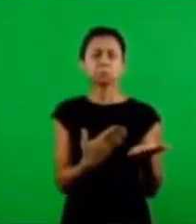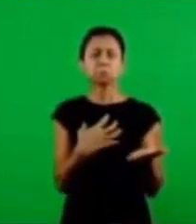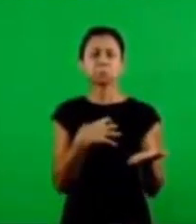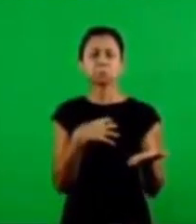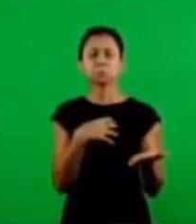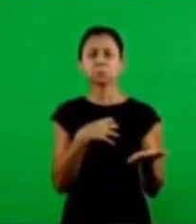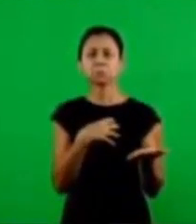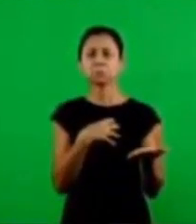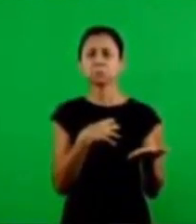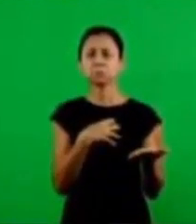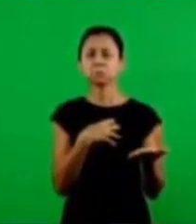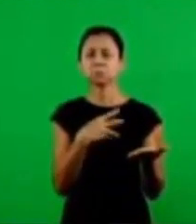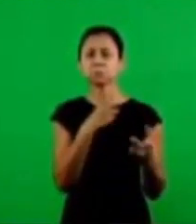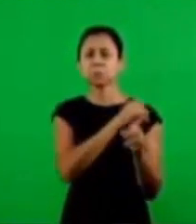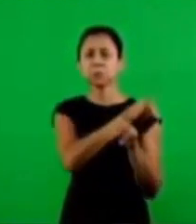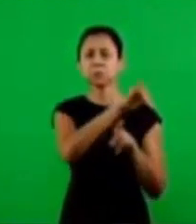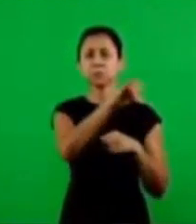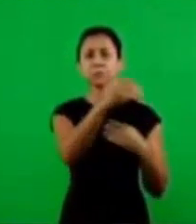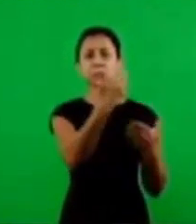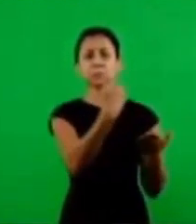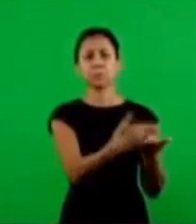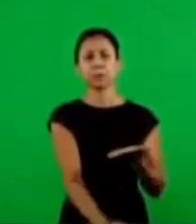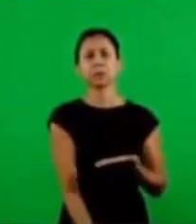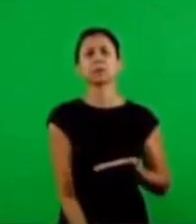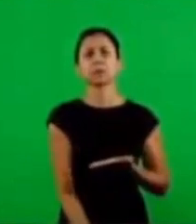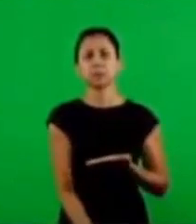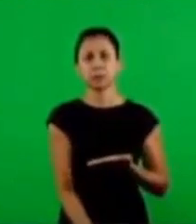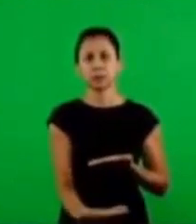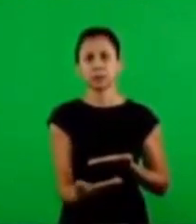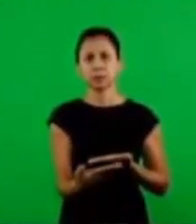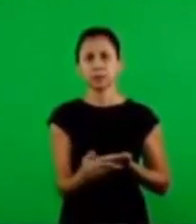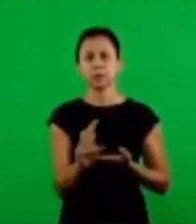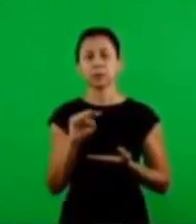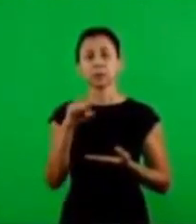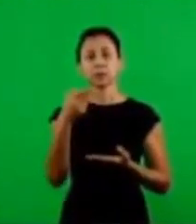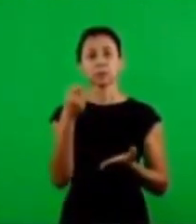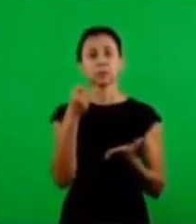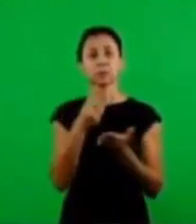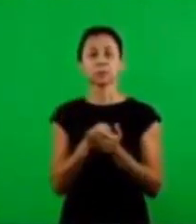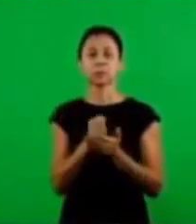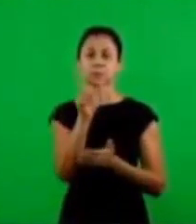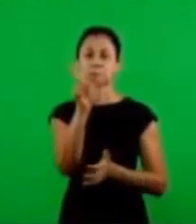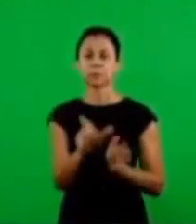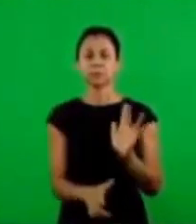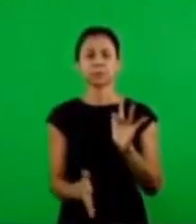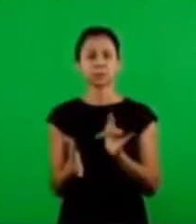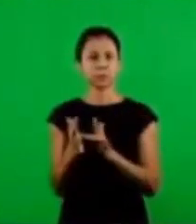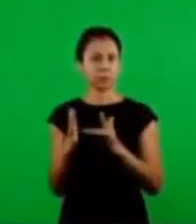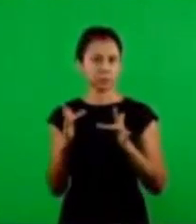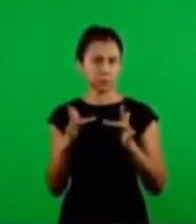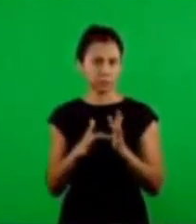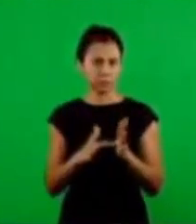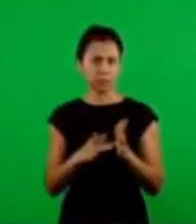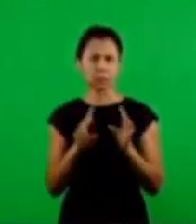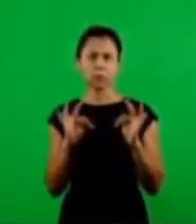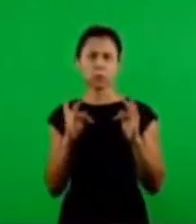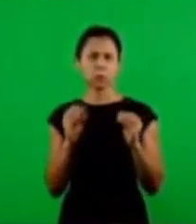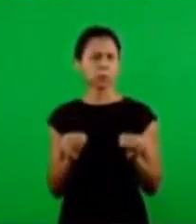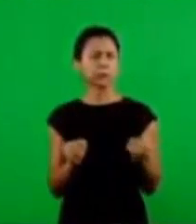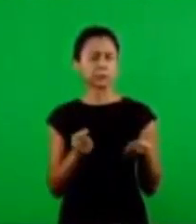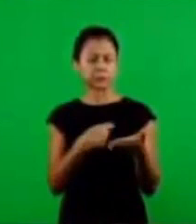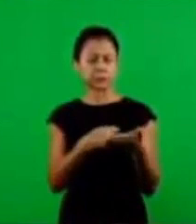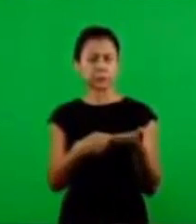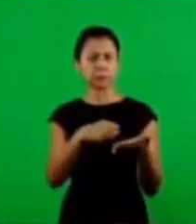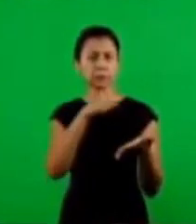the prophetic meaning. Because now it was going to be fulfilled in Jesus. So, what